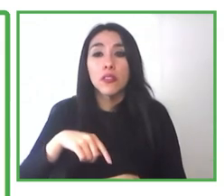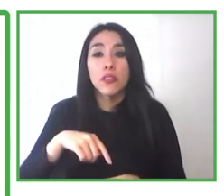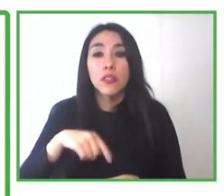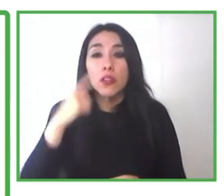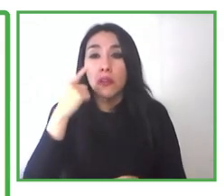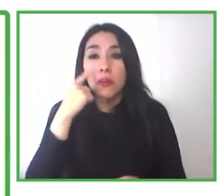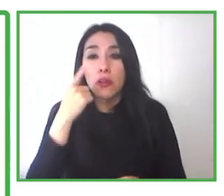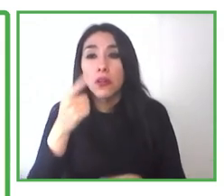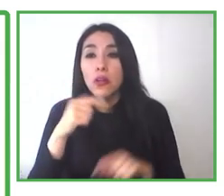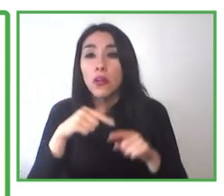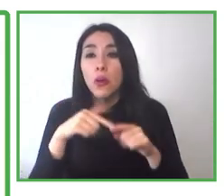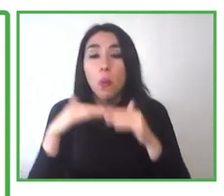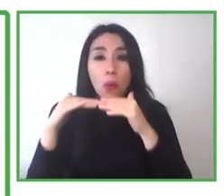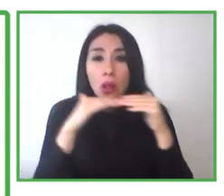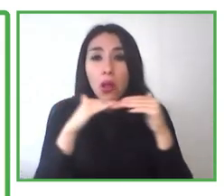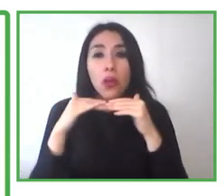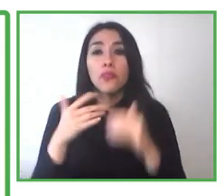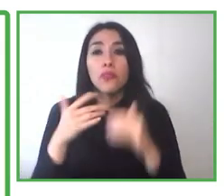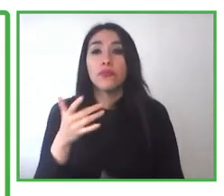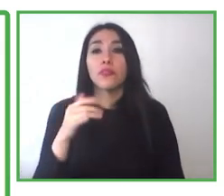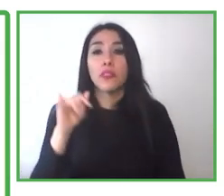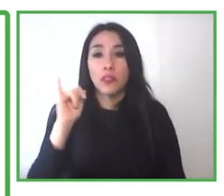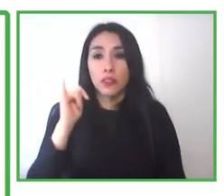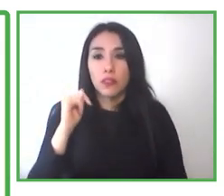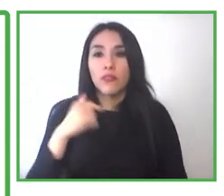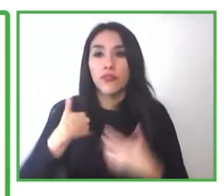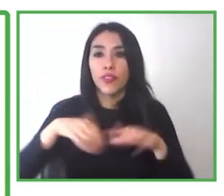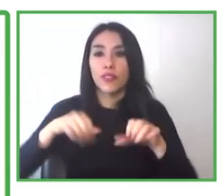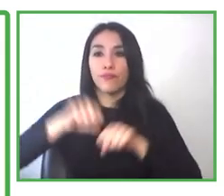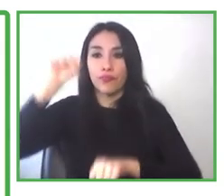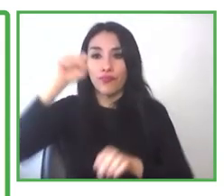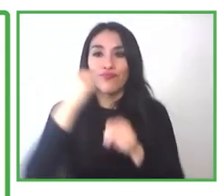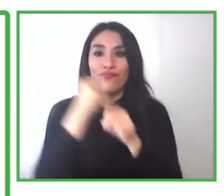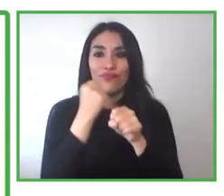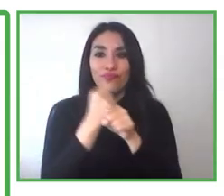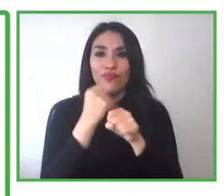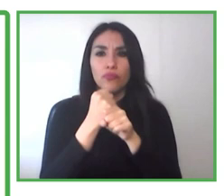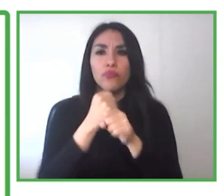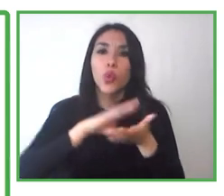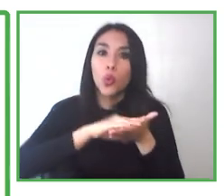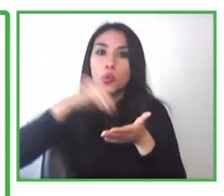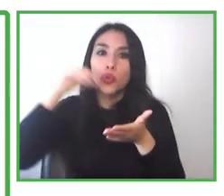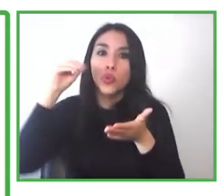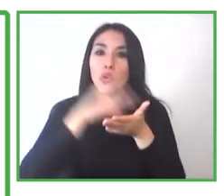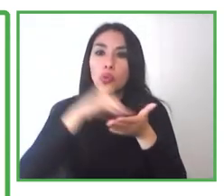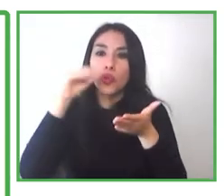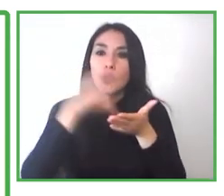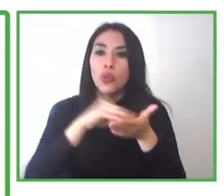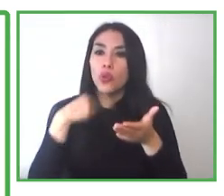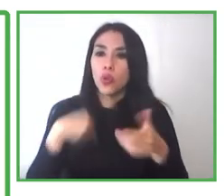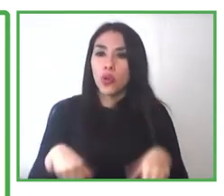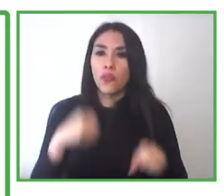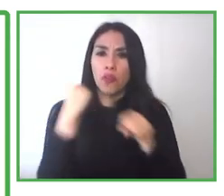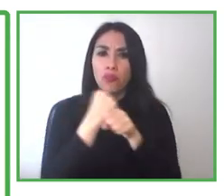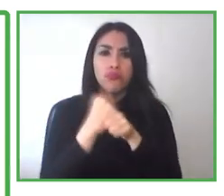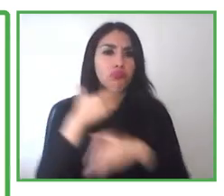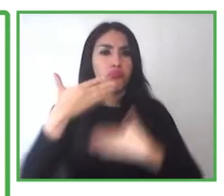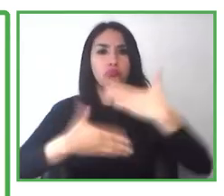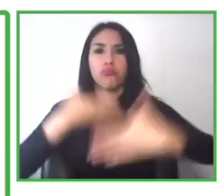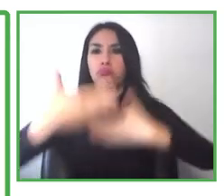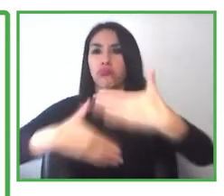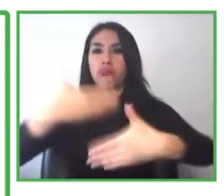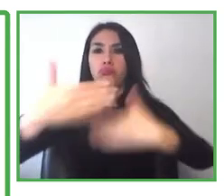we can allow workers who have acquired their competences in their workplace, they can say,